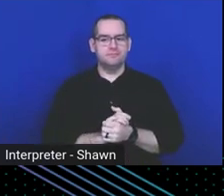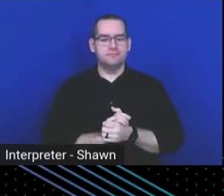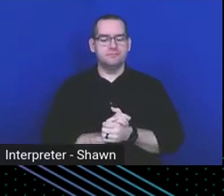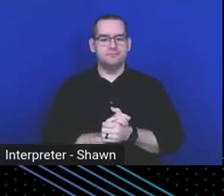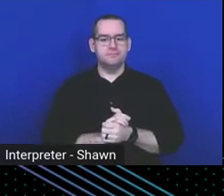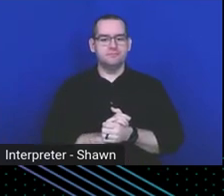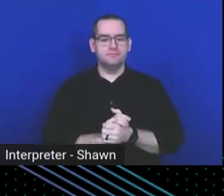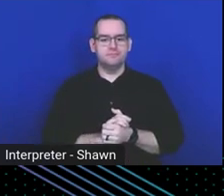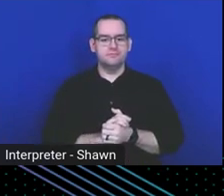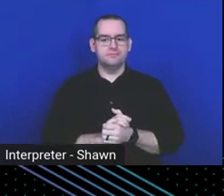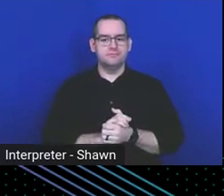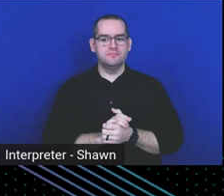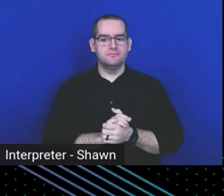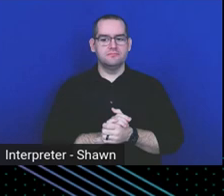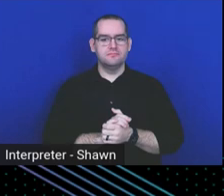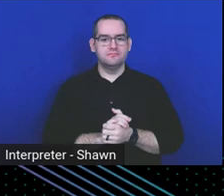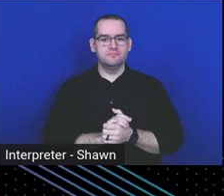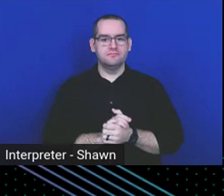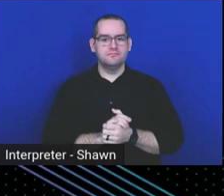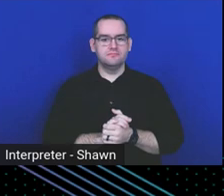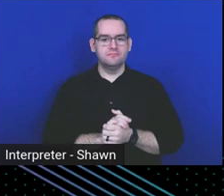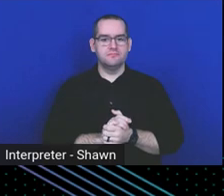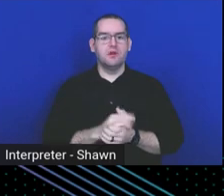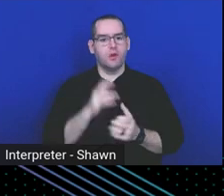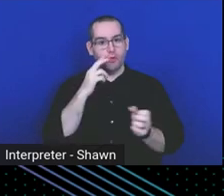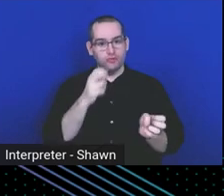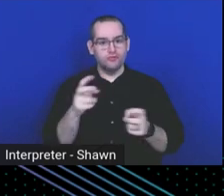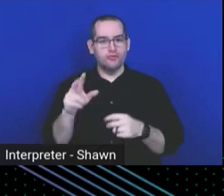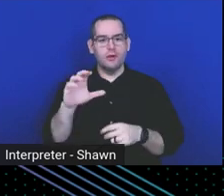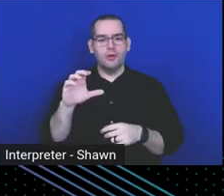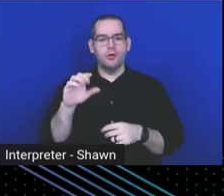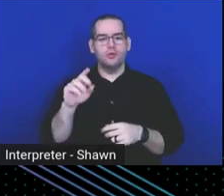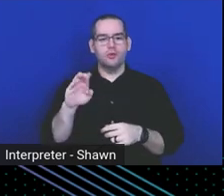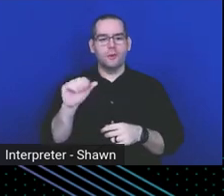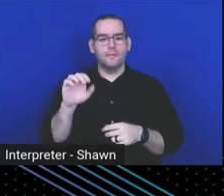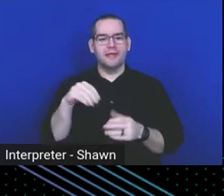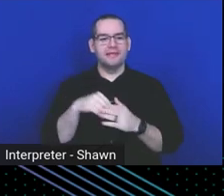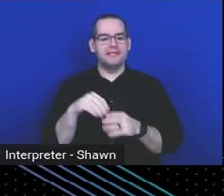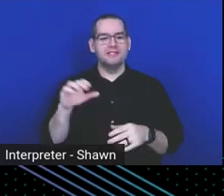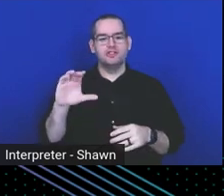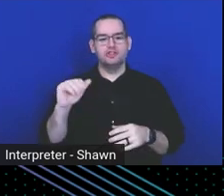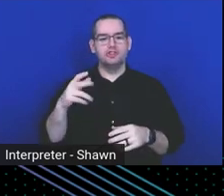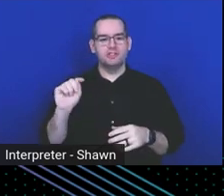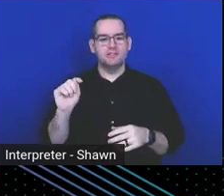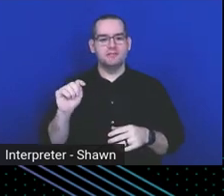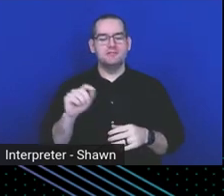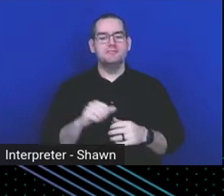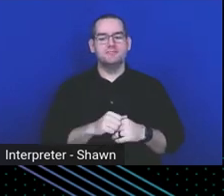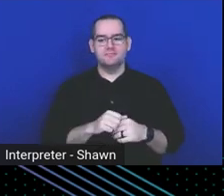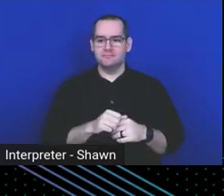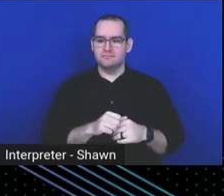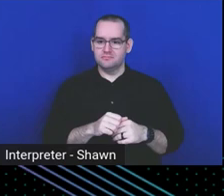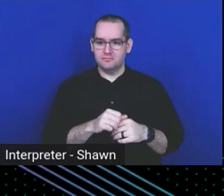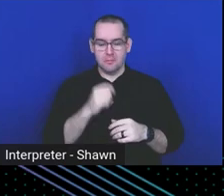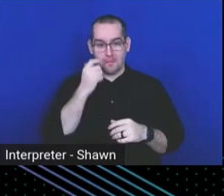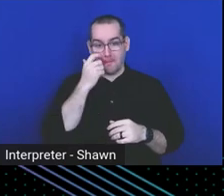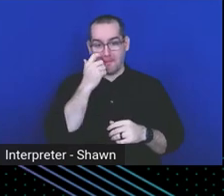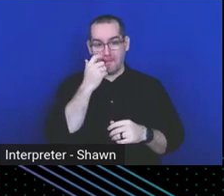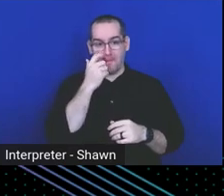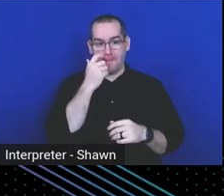I'll drop this code base in, into chat, PRs are welcomed, um,